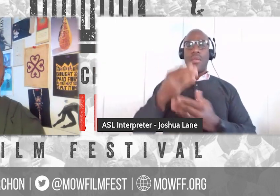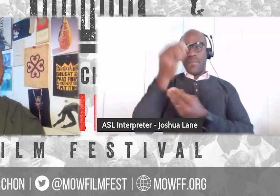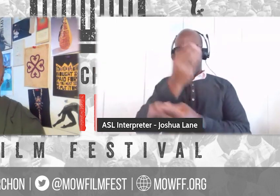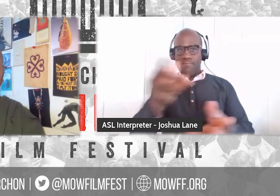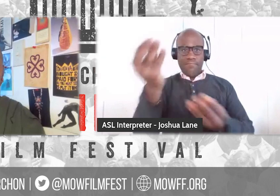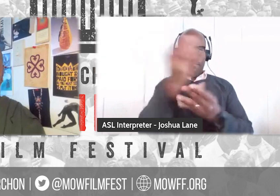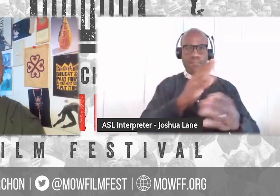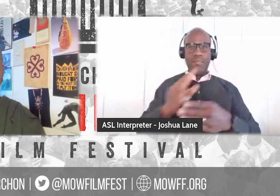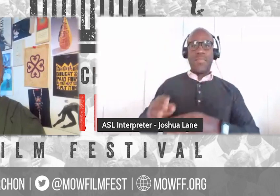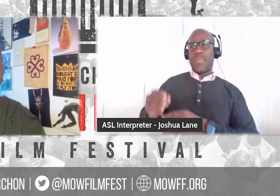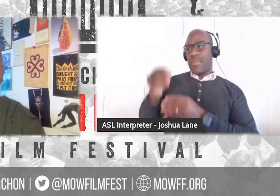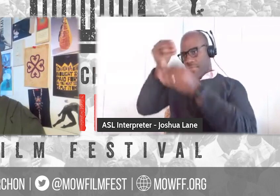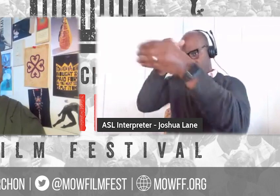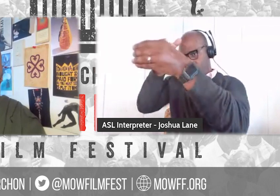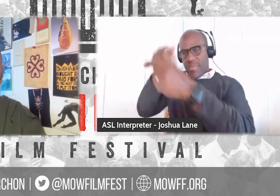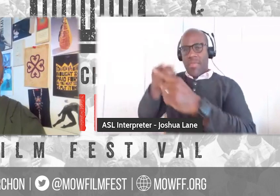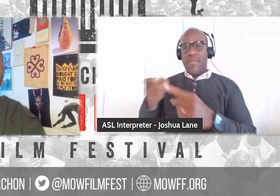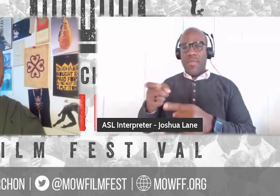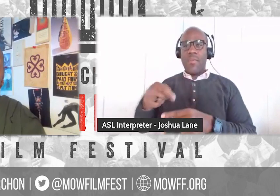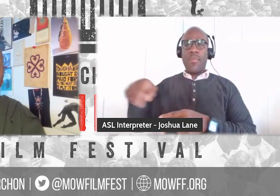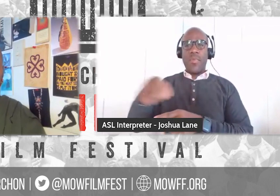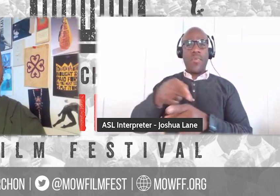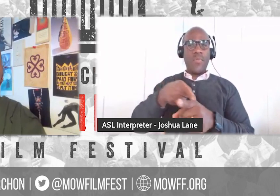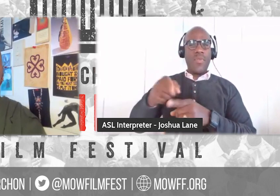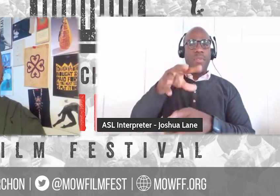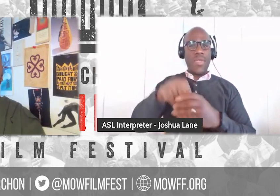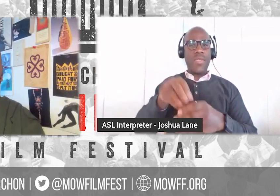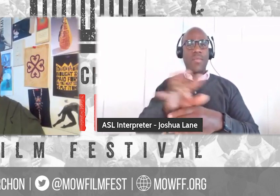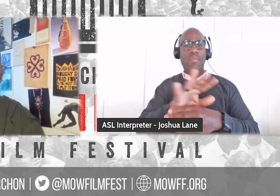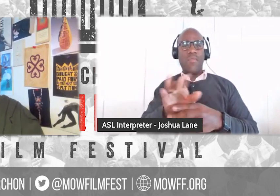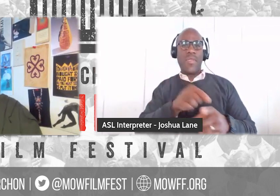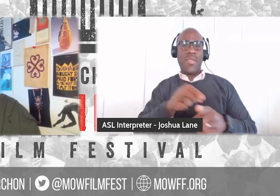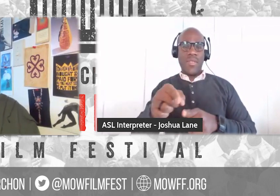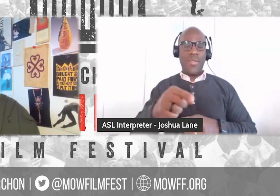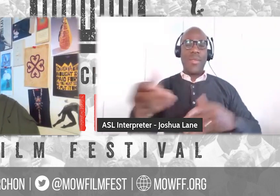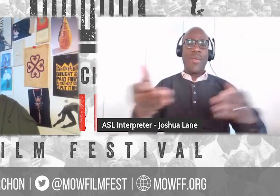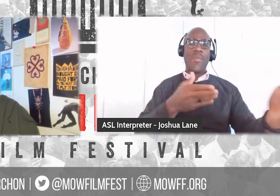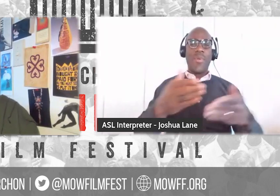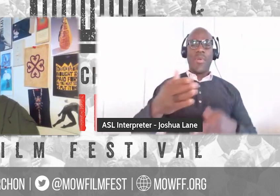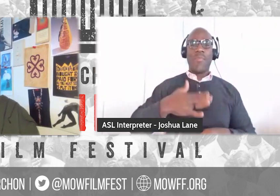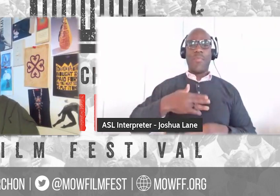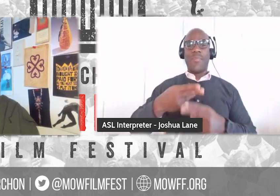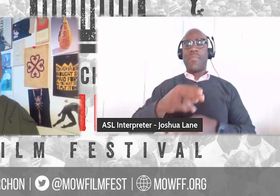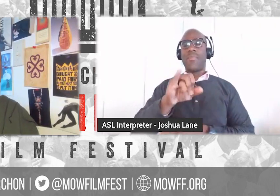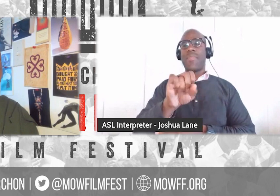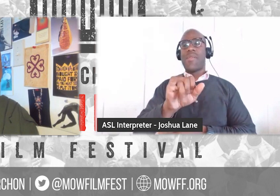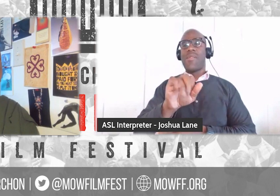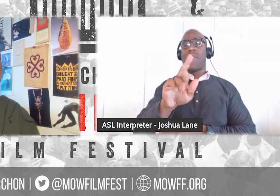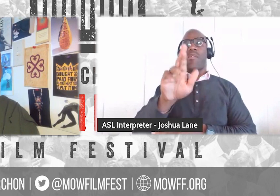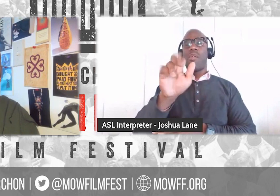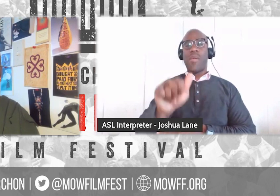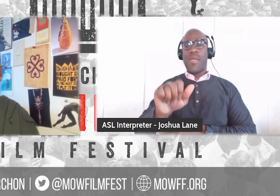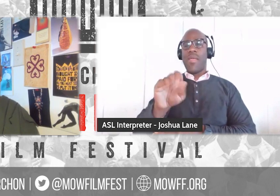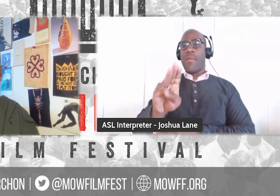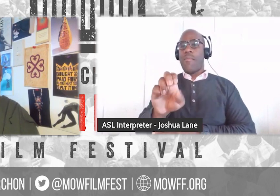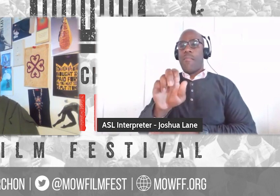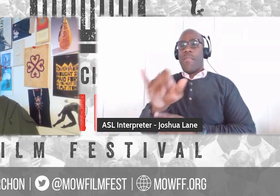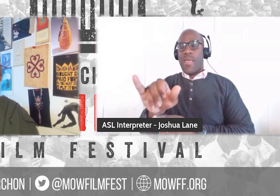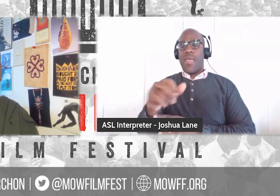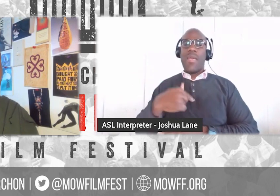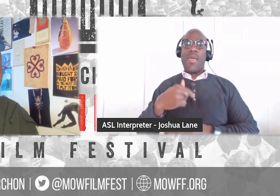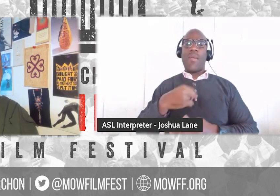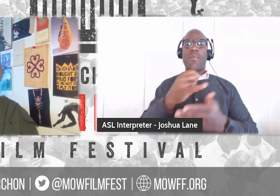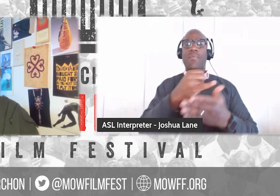learning the ropes of the business. So welcome. I'm Issa Sarabay, Artistic Director of the March on Washington Film